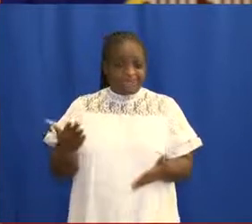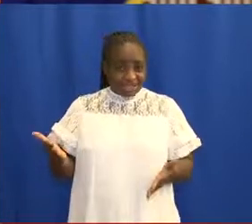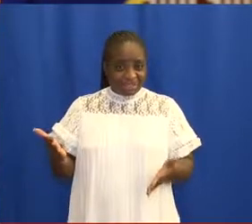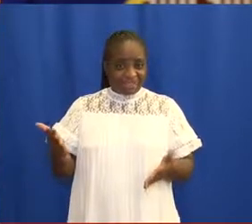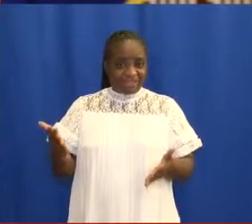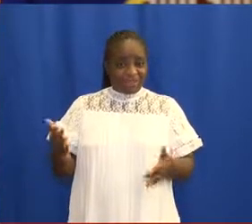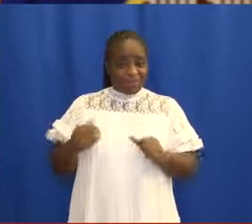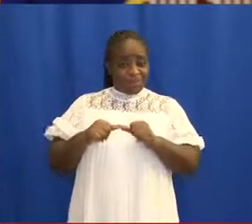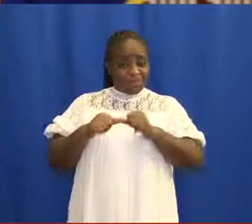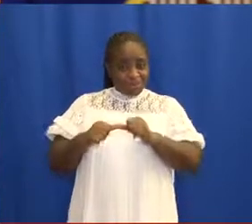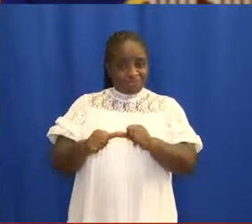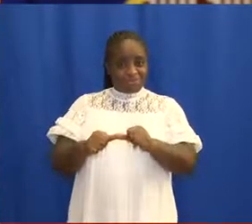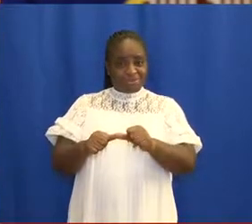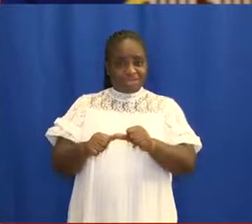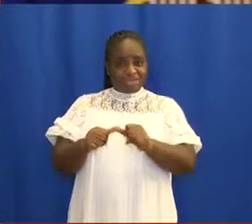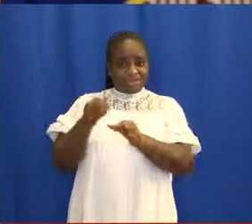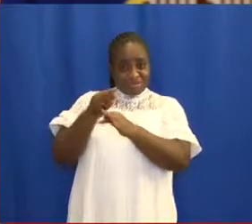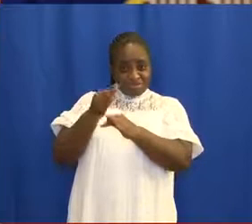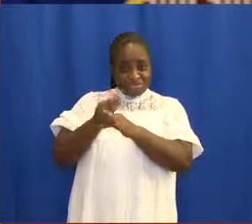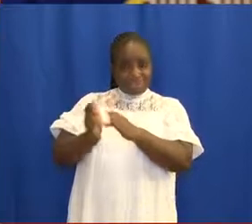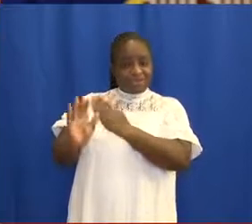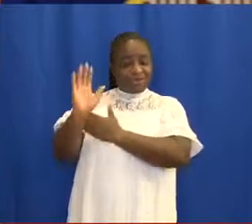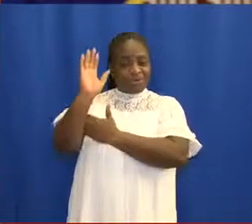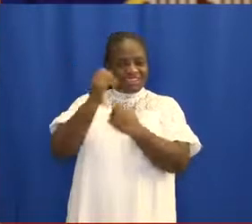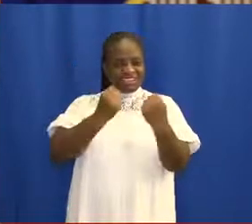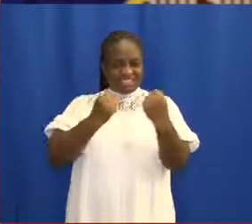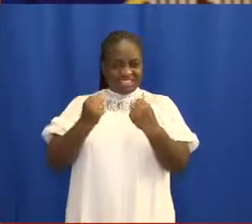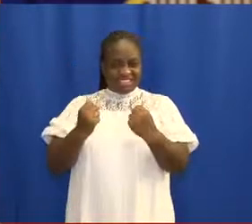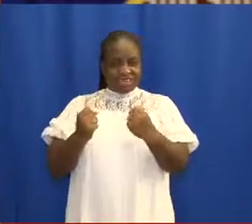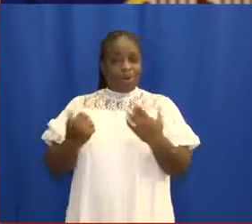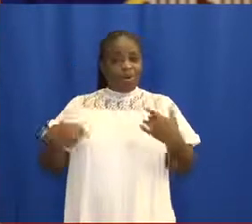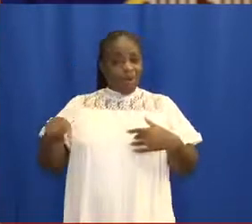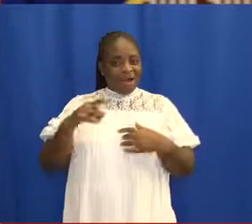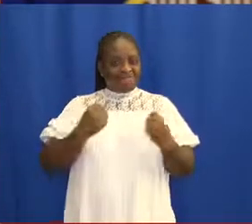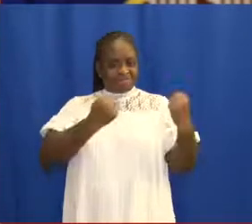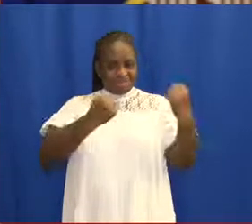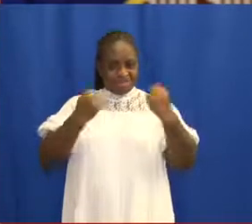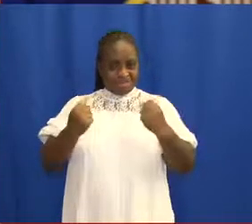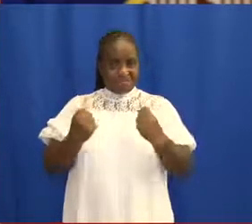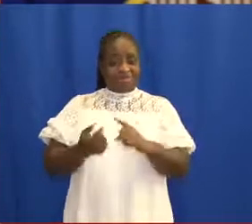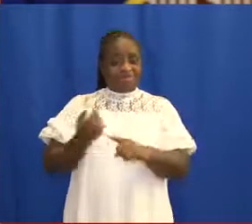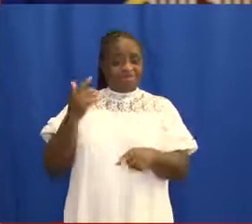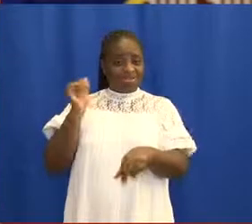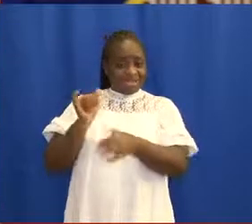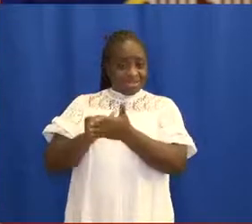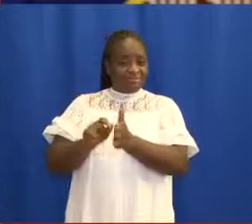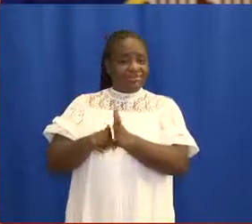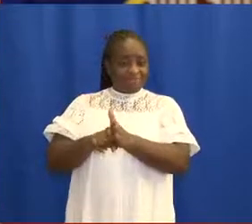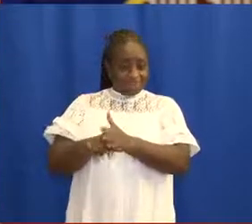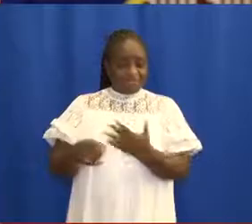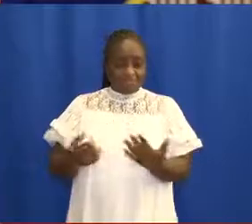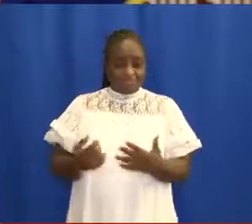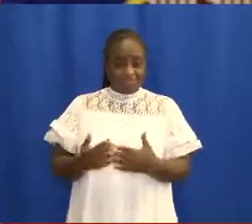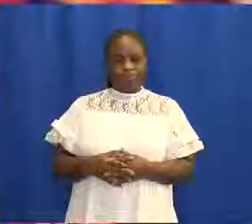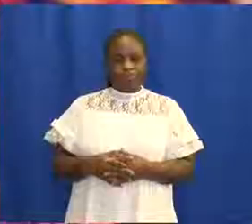protocols and we continue to put our faith in the Almighty, we will emerge strongly from this pandemic.